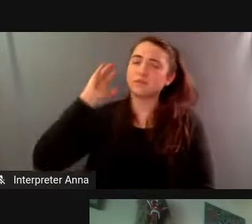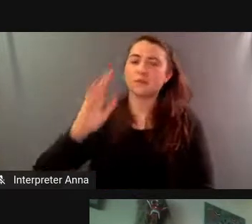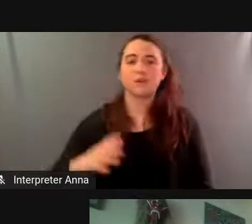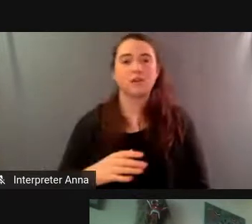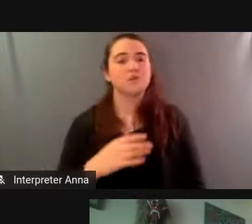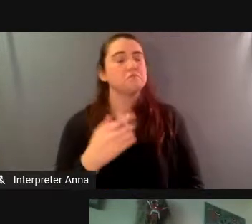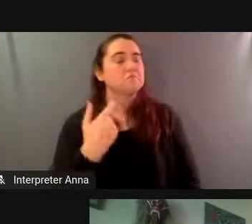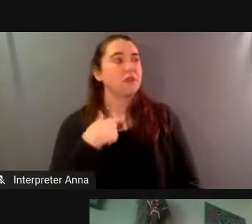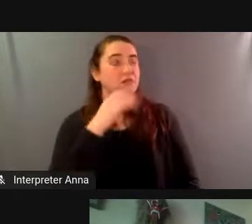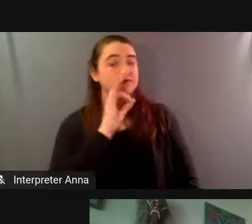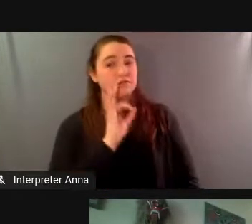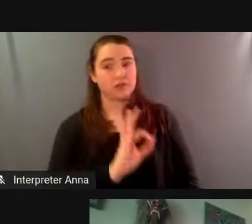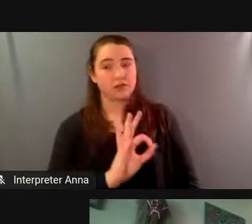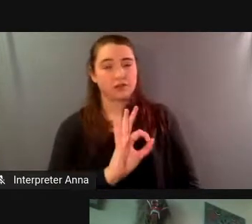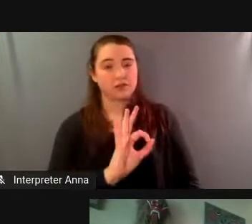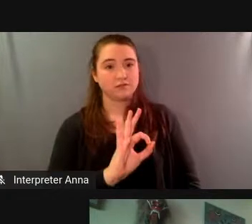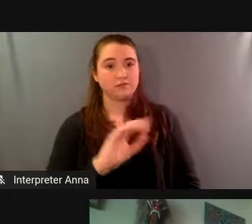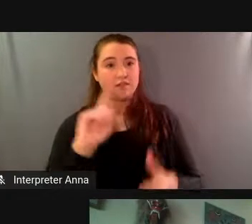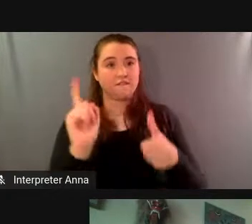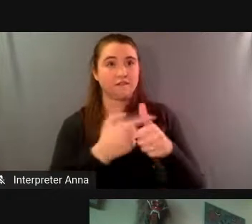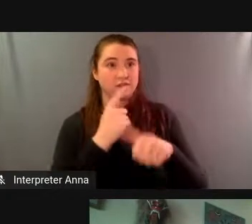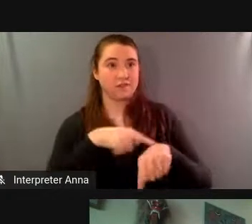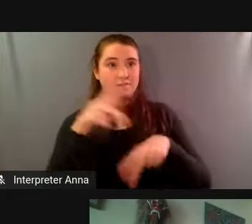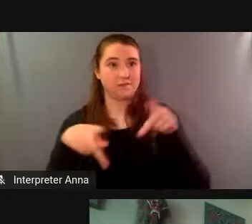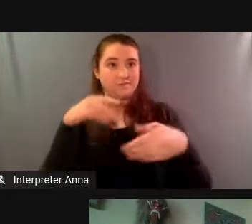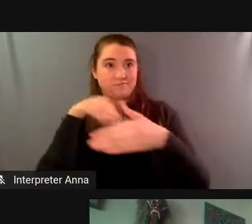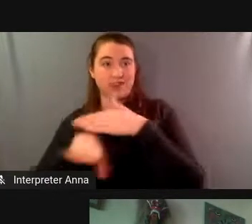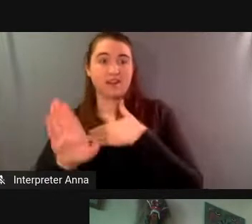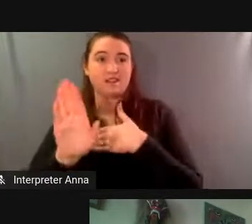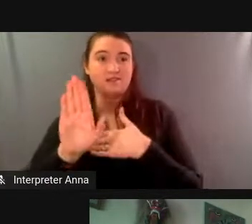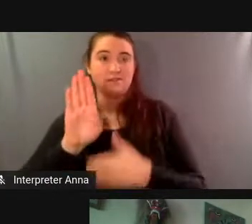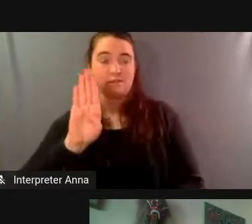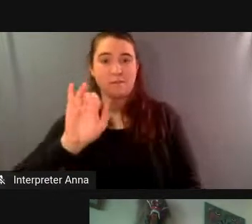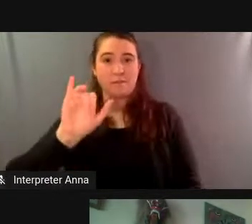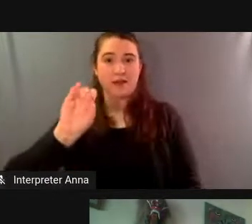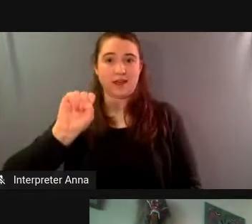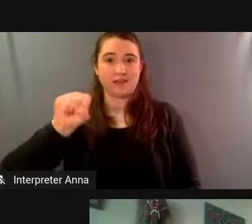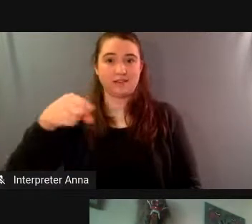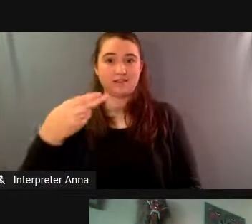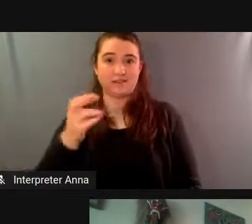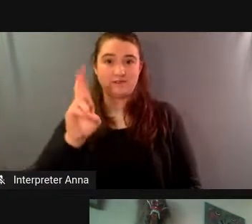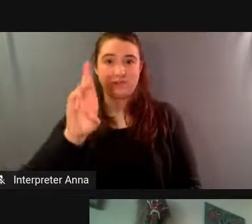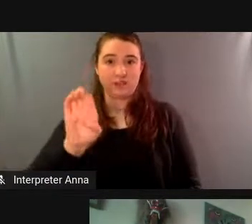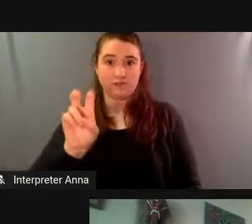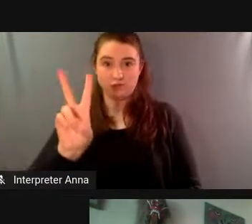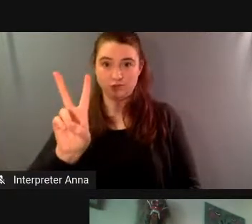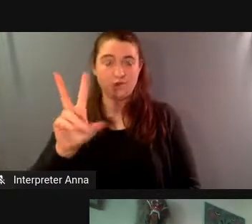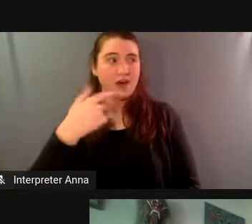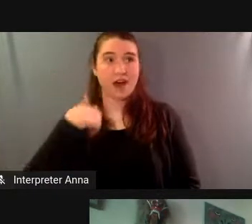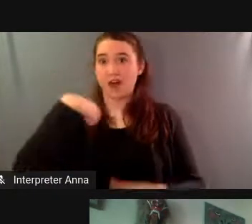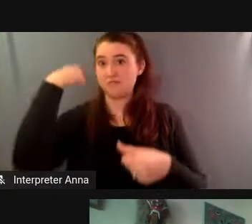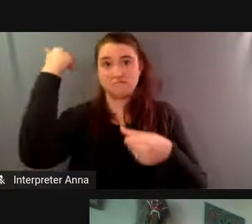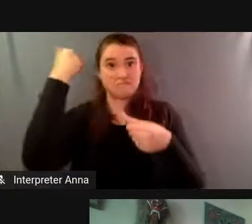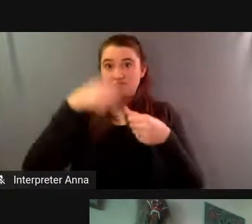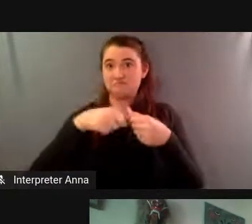was nine years old during the first mission and i had no recollection of biosphere 2 i was encountering it for the first time when i saw images on the